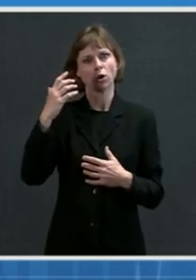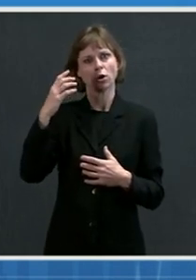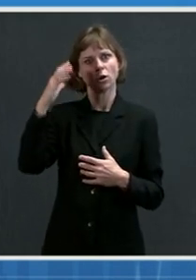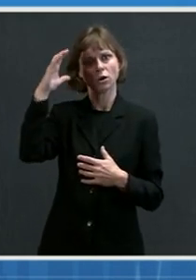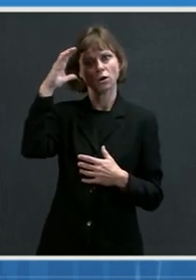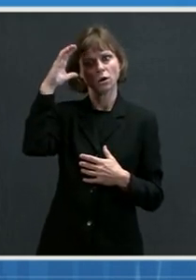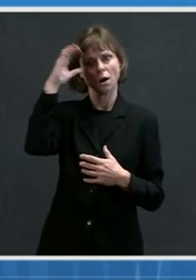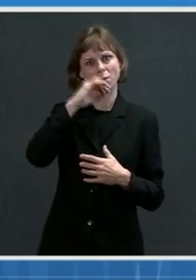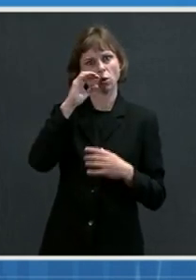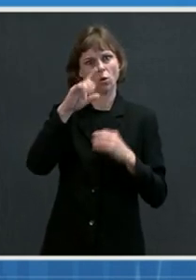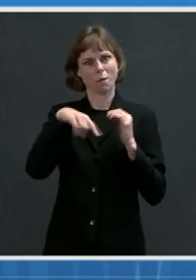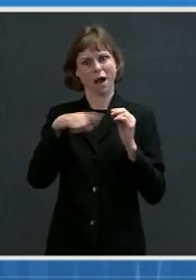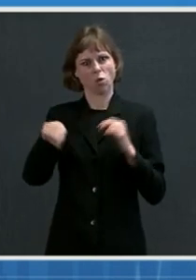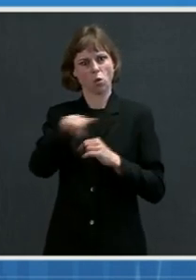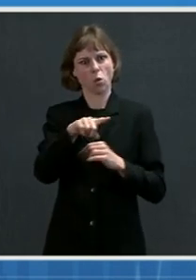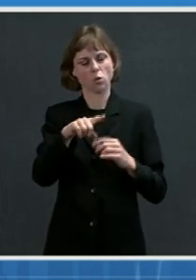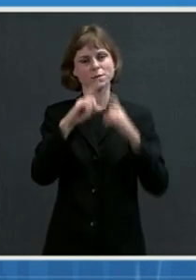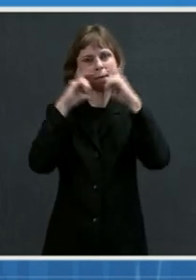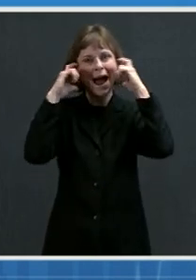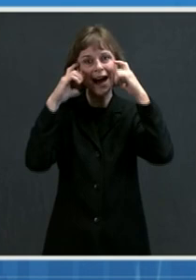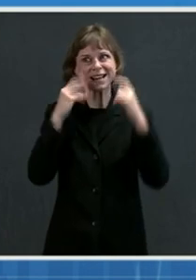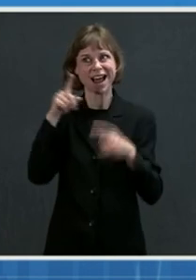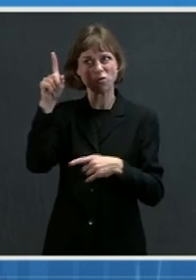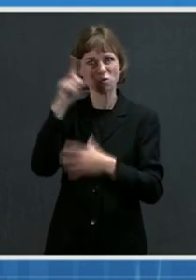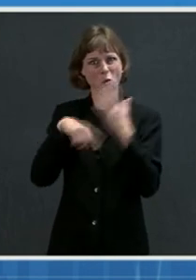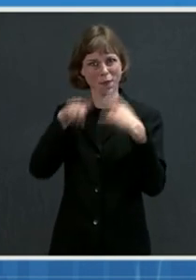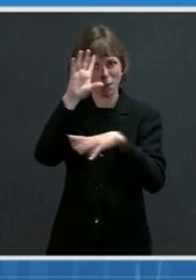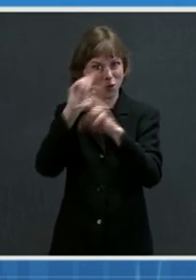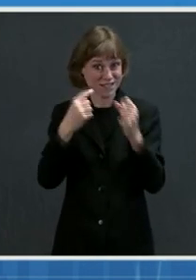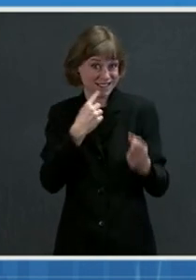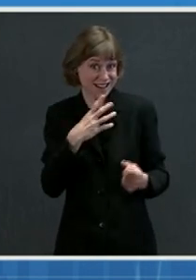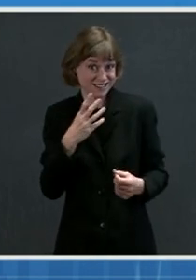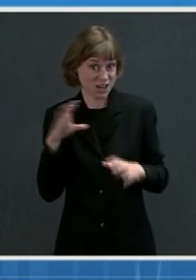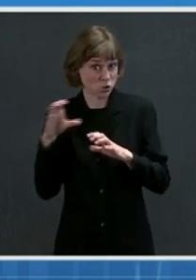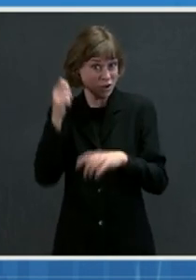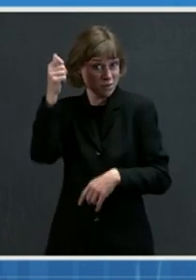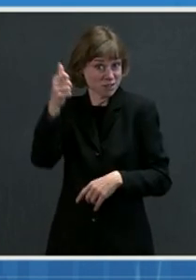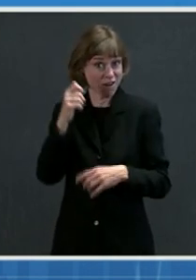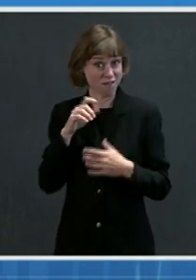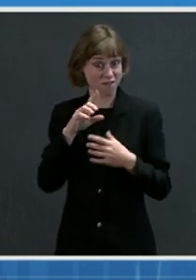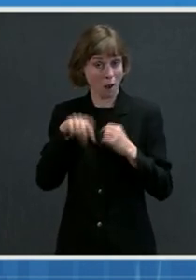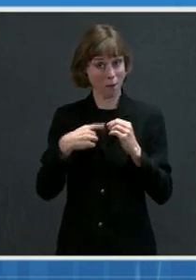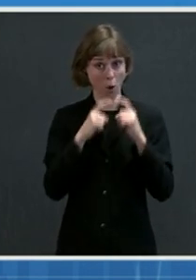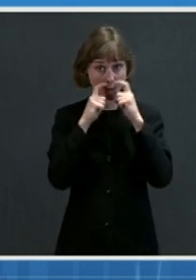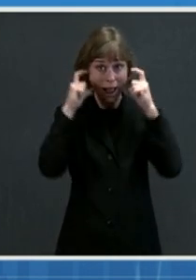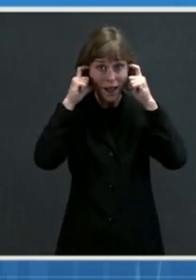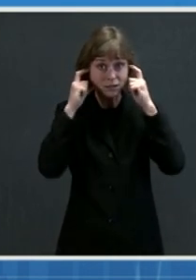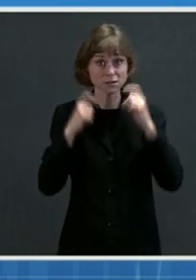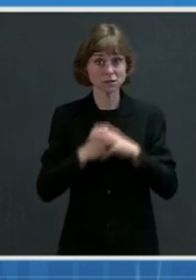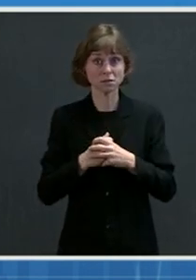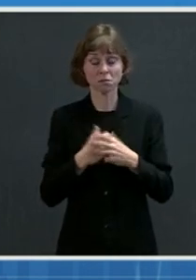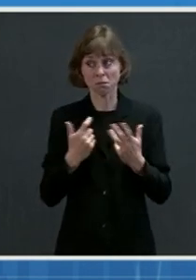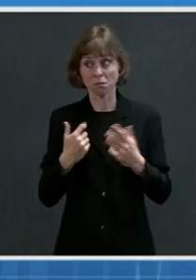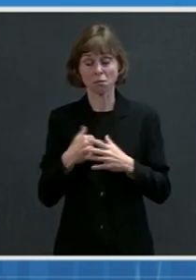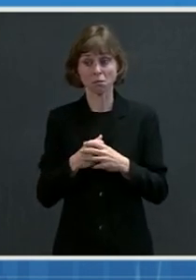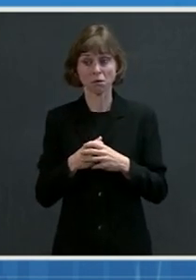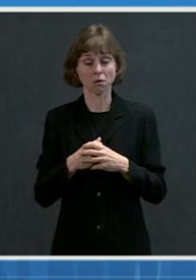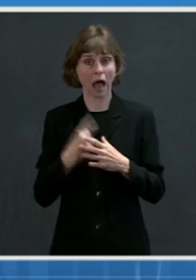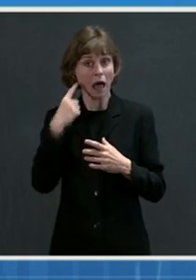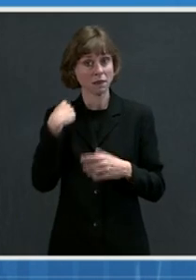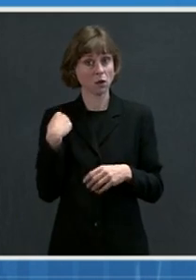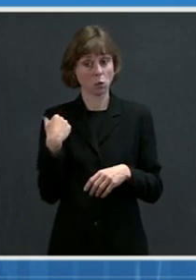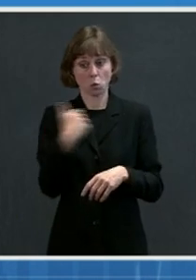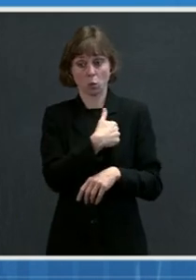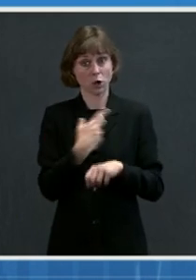is saying and doing on masks. And so, you know, I think we are using the absolute